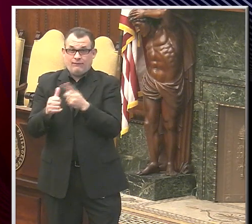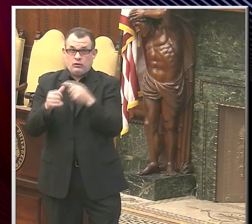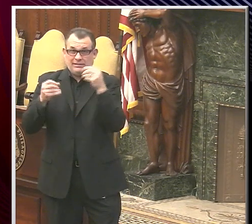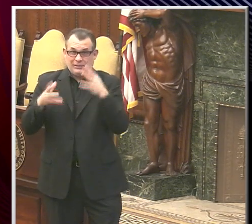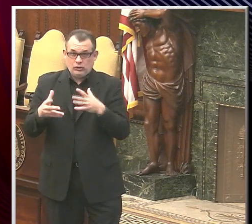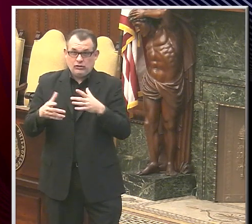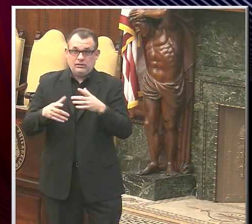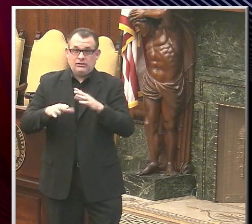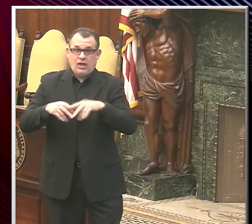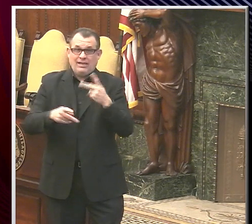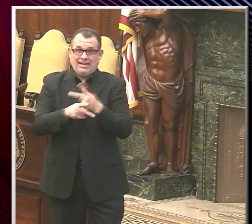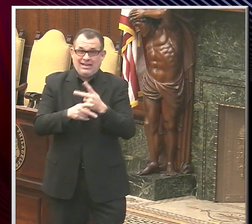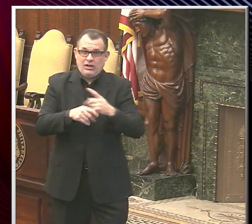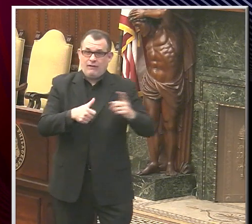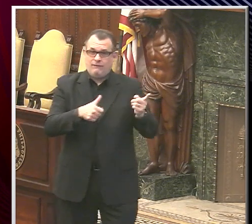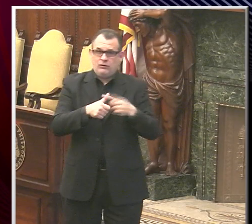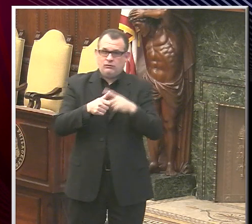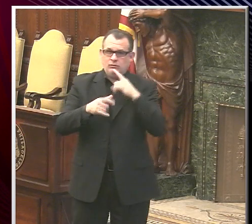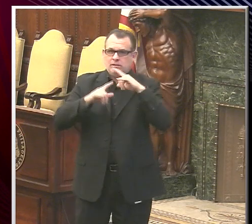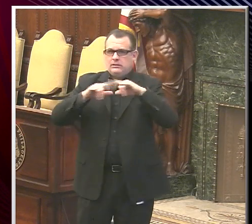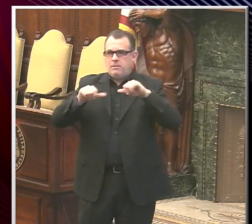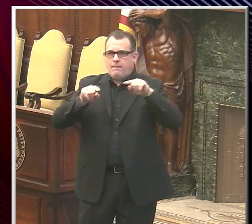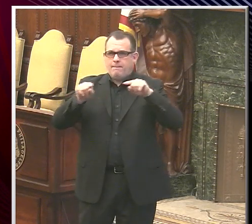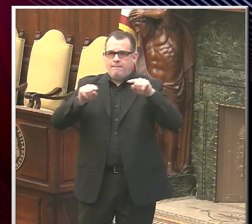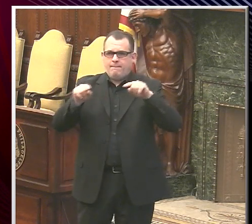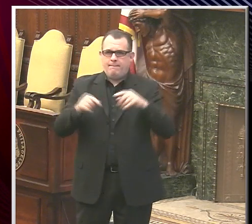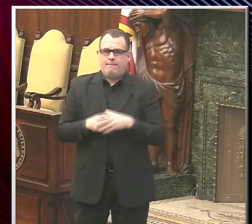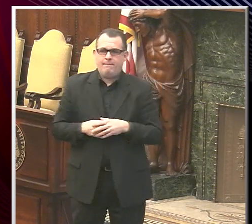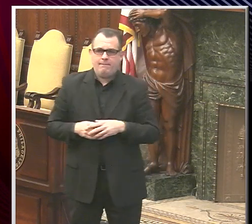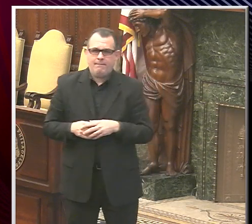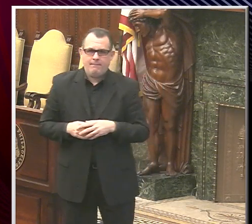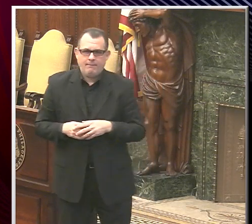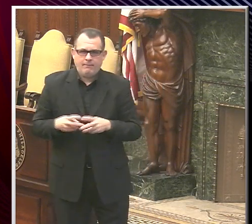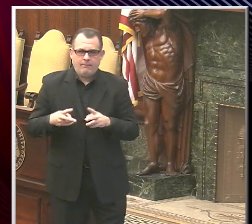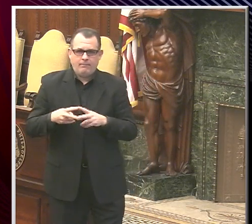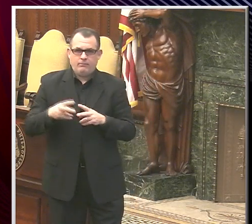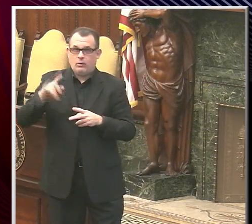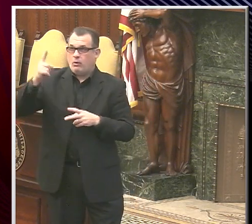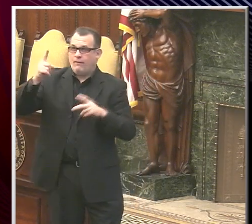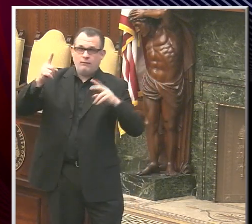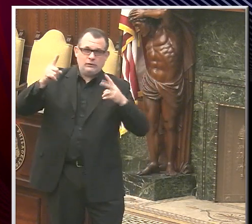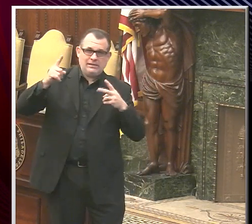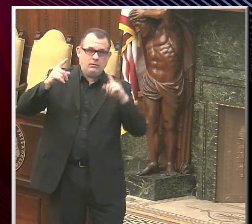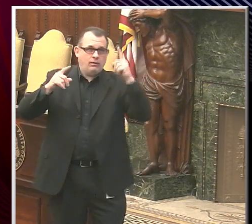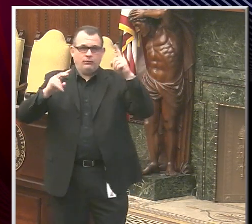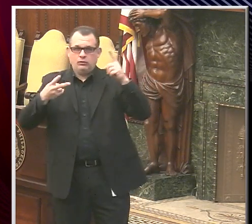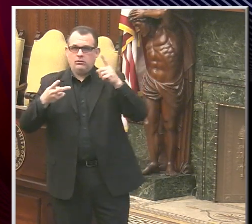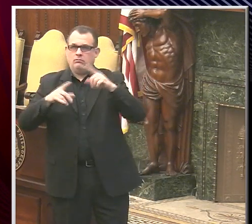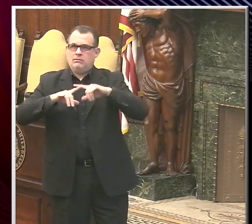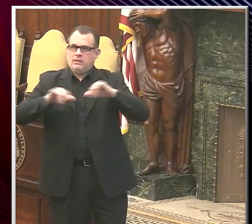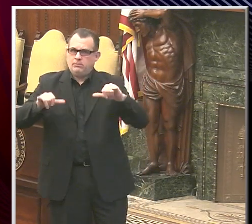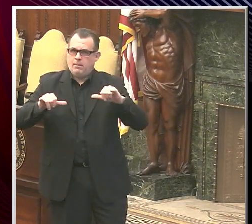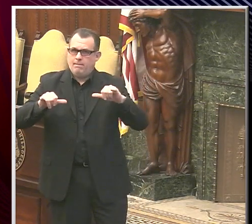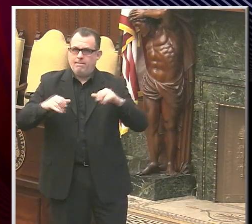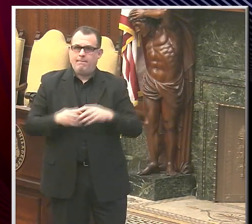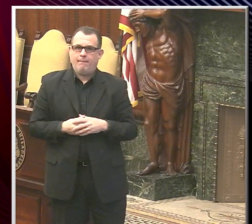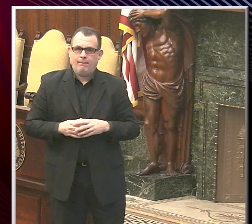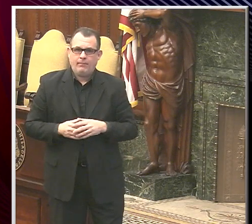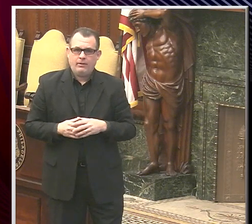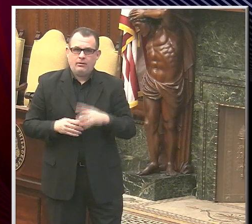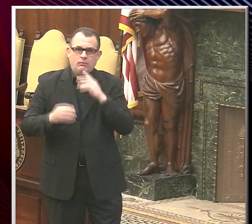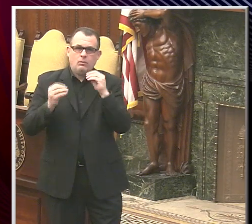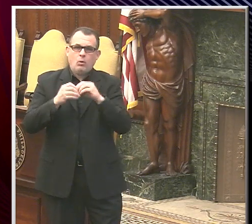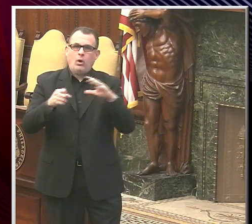take place more or less at the same time. So it's not going to be one first and then the other another time. We have a more complete list